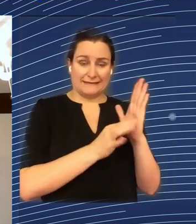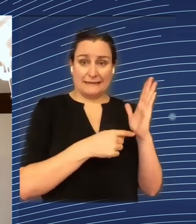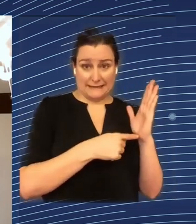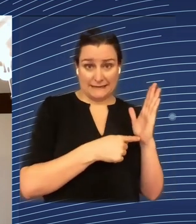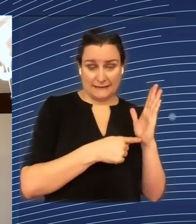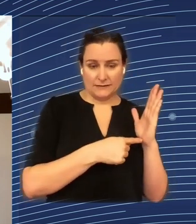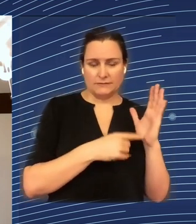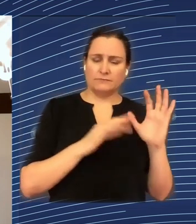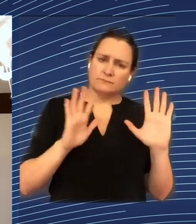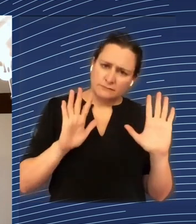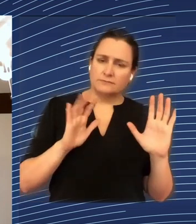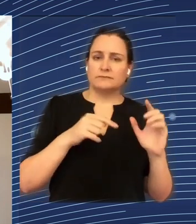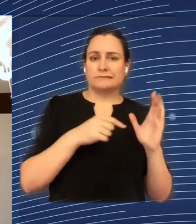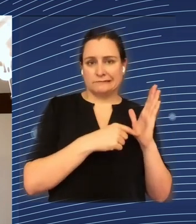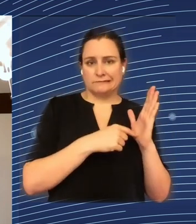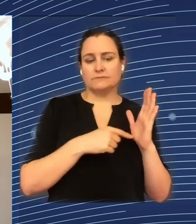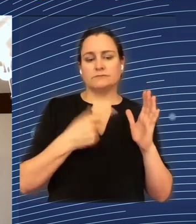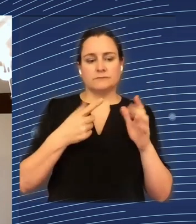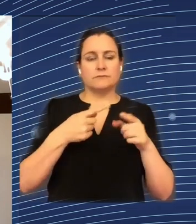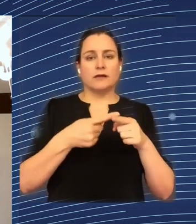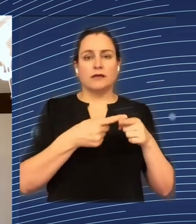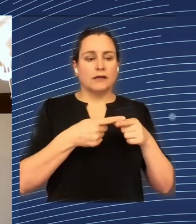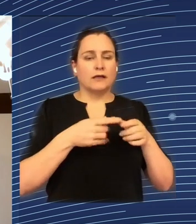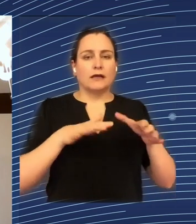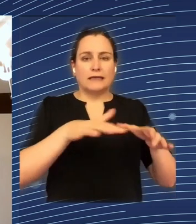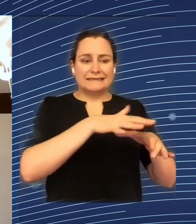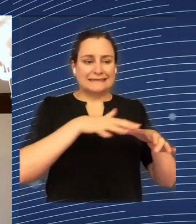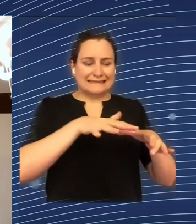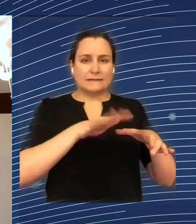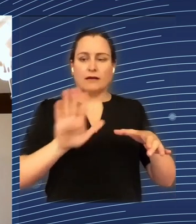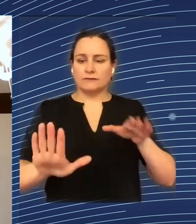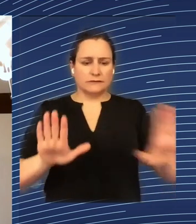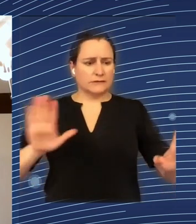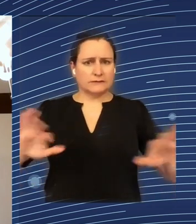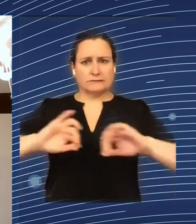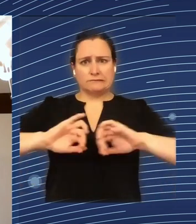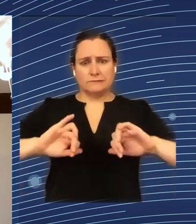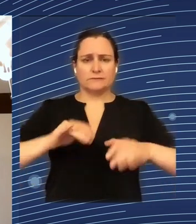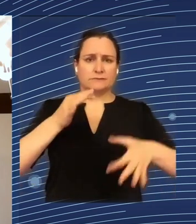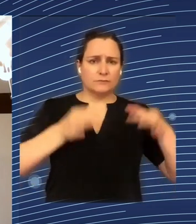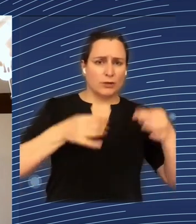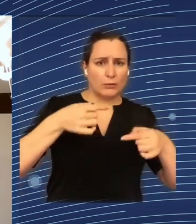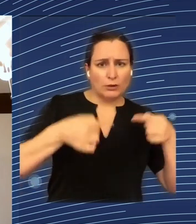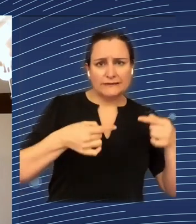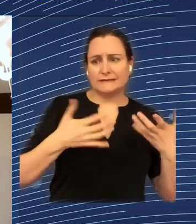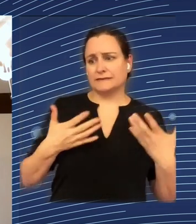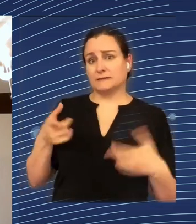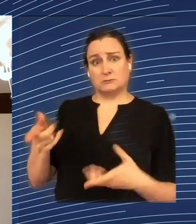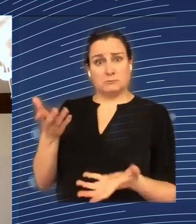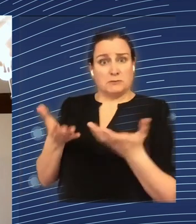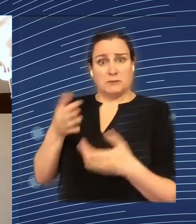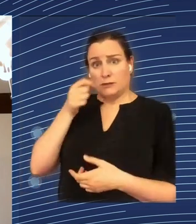which have to do with geopolitics, which have to do with the possible membership of Ukraine and a number of other countries,